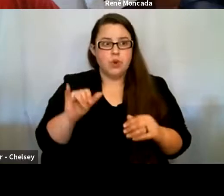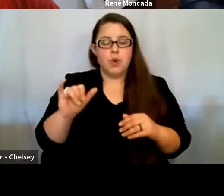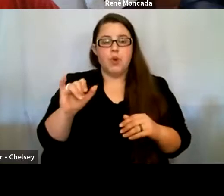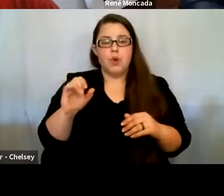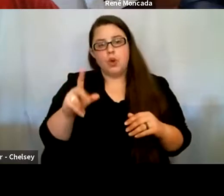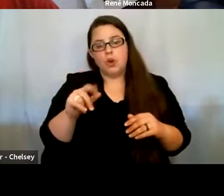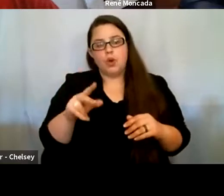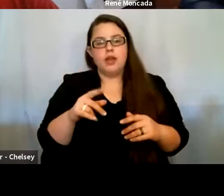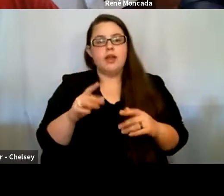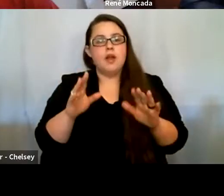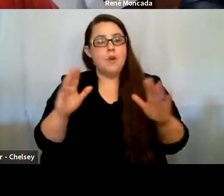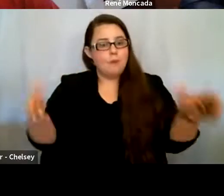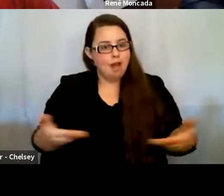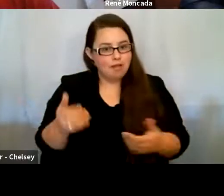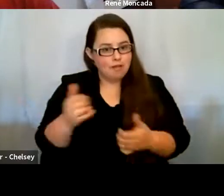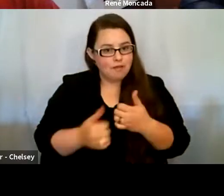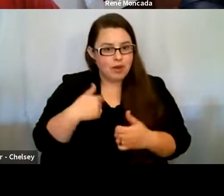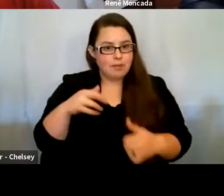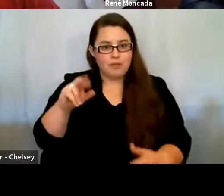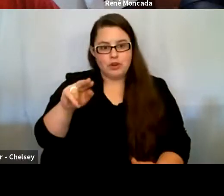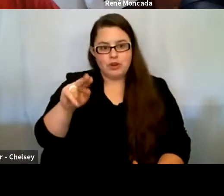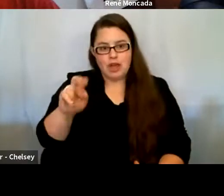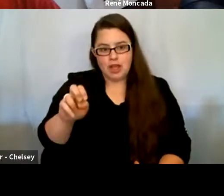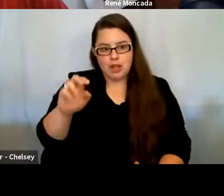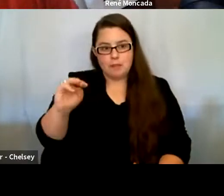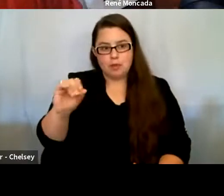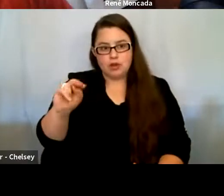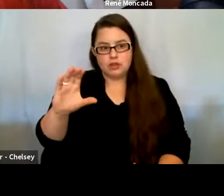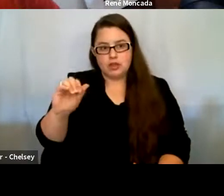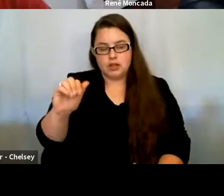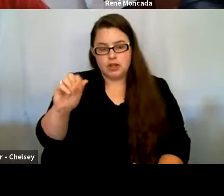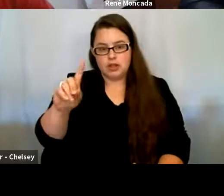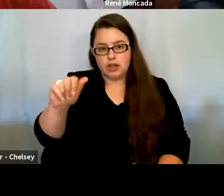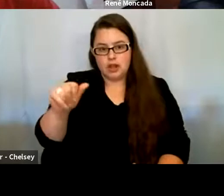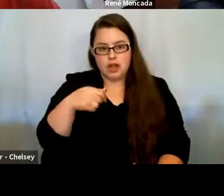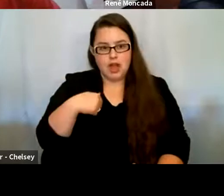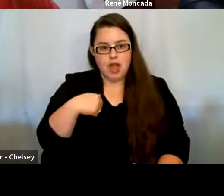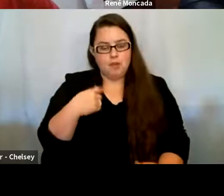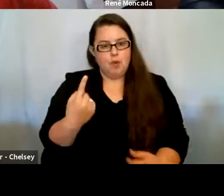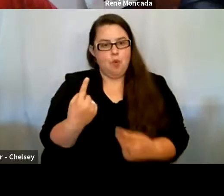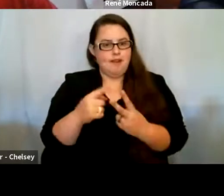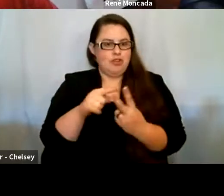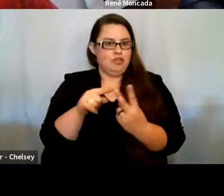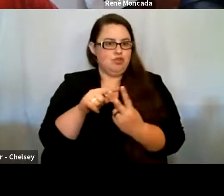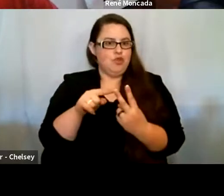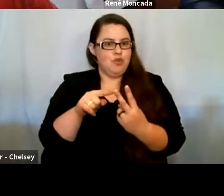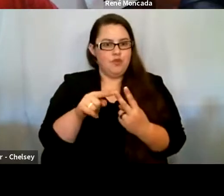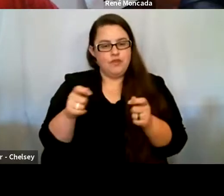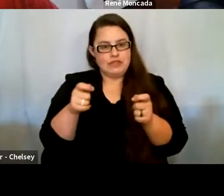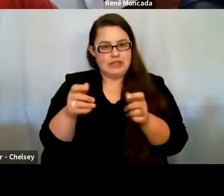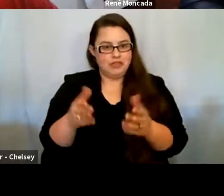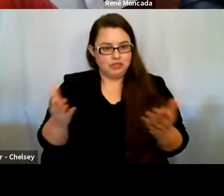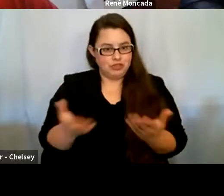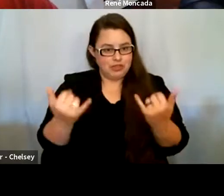Welcome, everyone. My name is Rene Moncada, and I am one of the two facilitators today. Today, we also